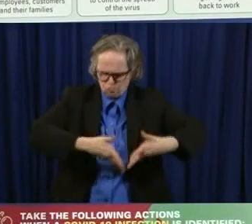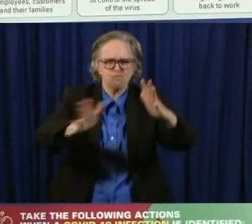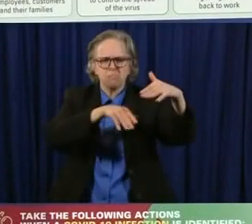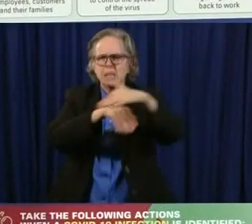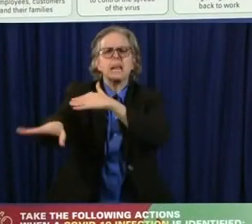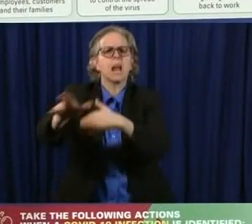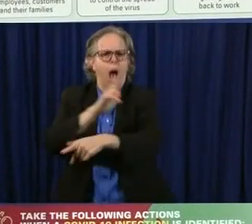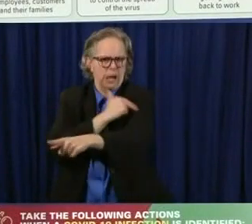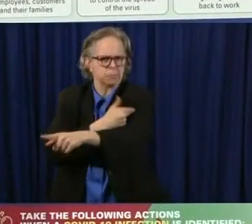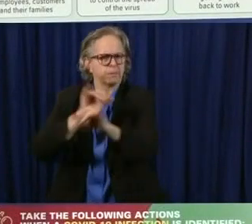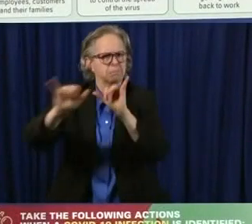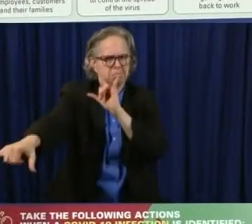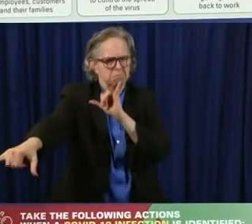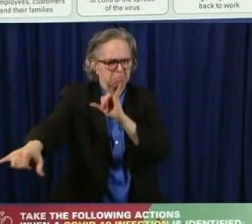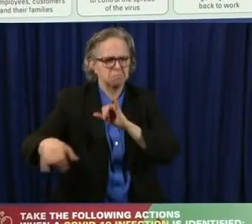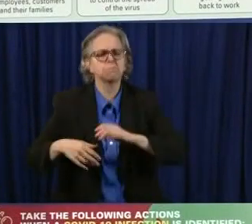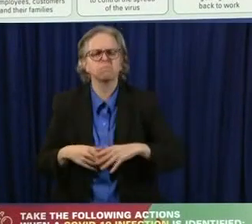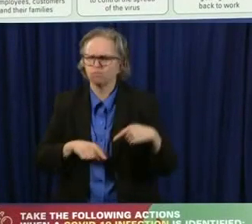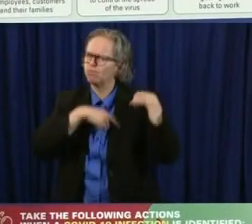three, um,